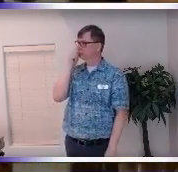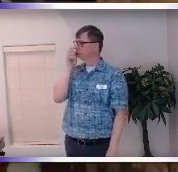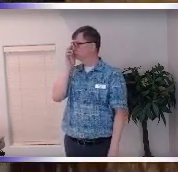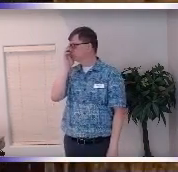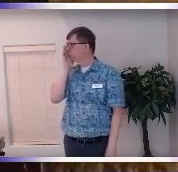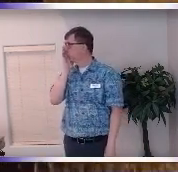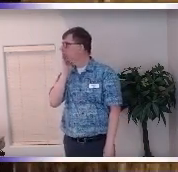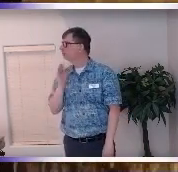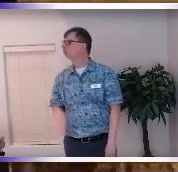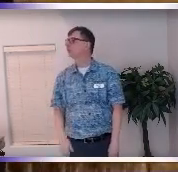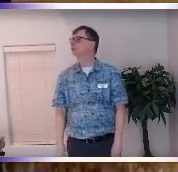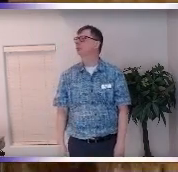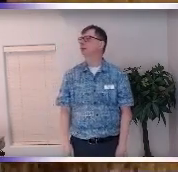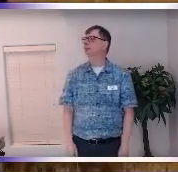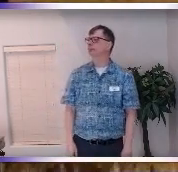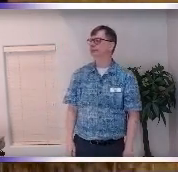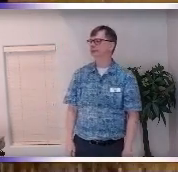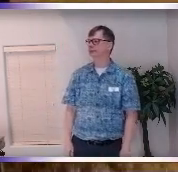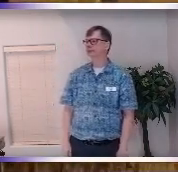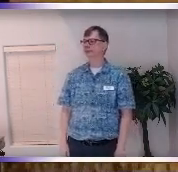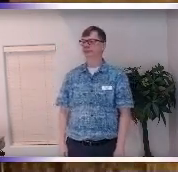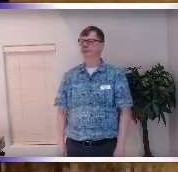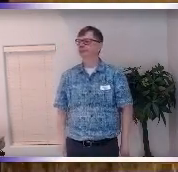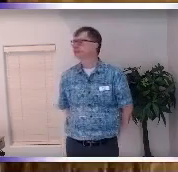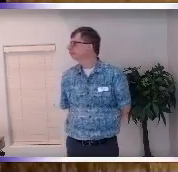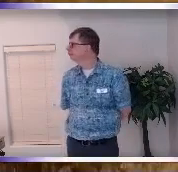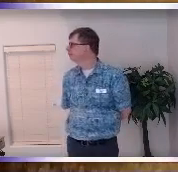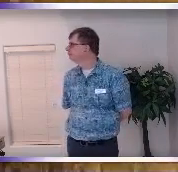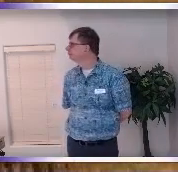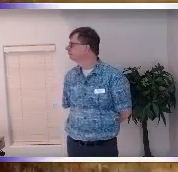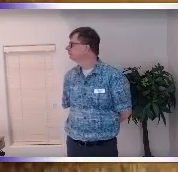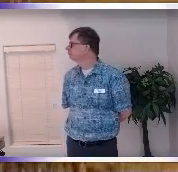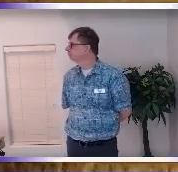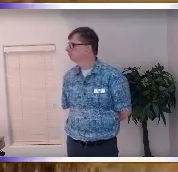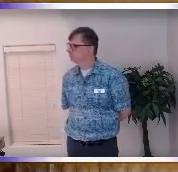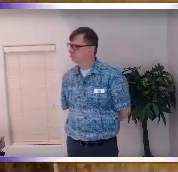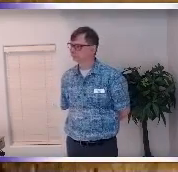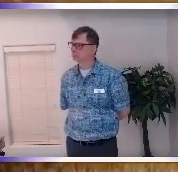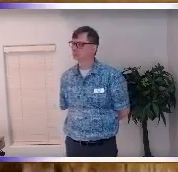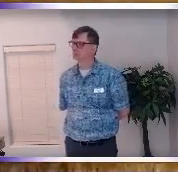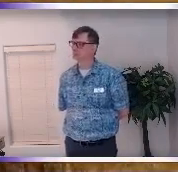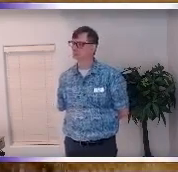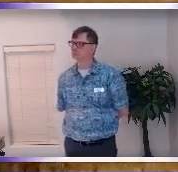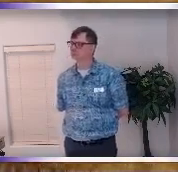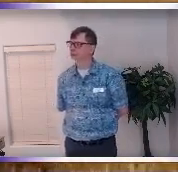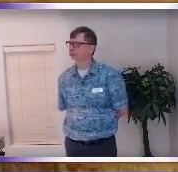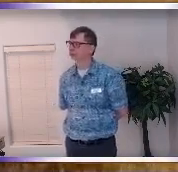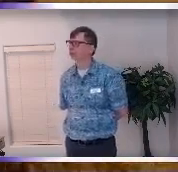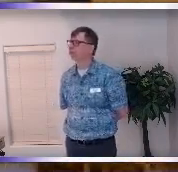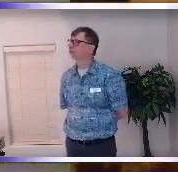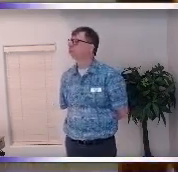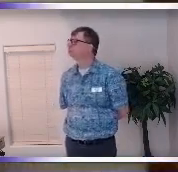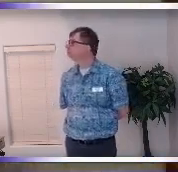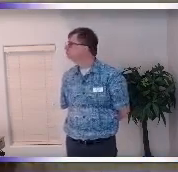since we started talking about it there will be a flyer more to come but on December 16th we're gonna have a holiday musical festival gala